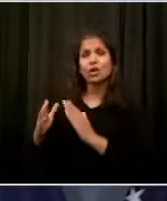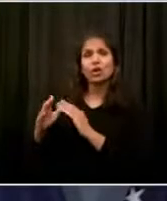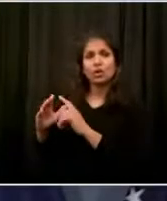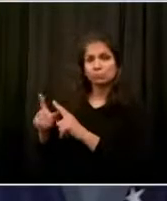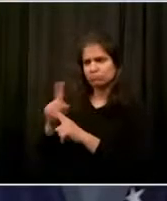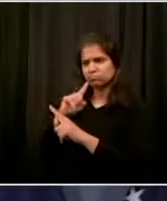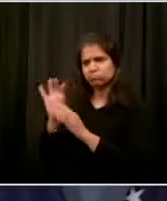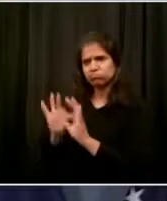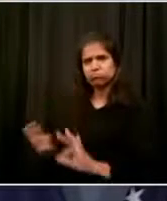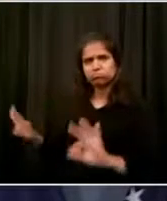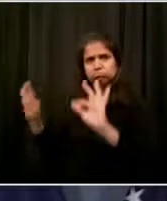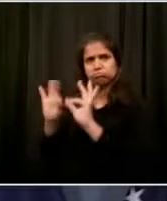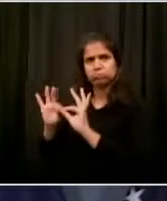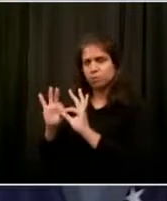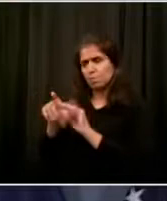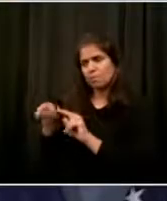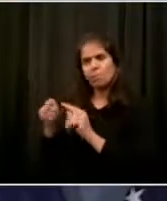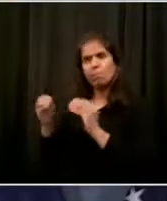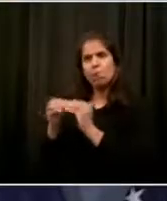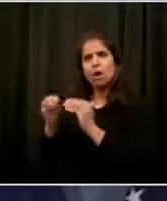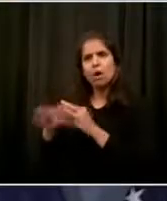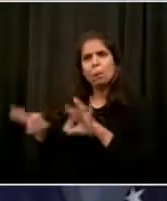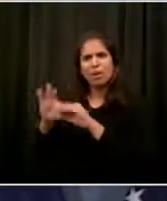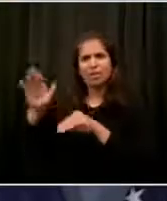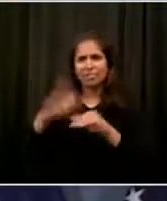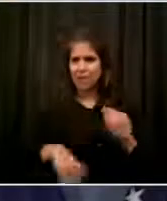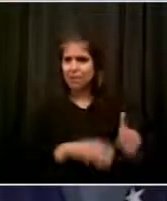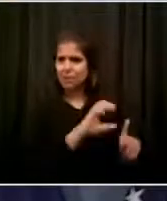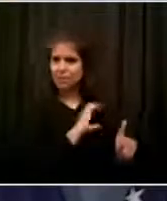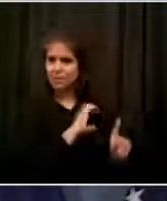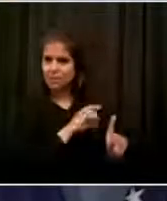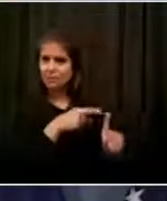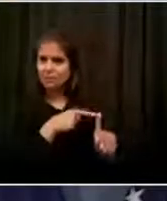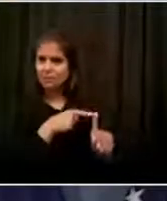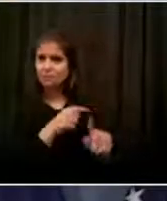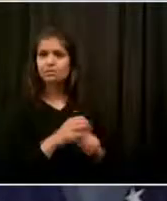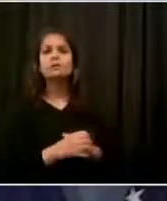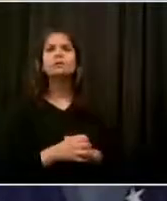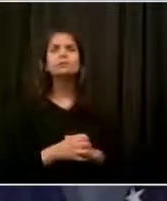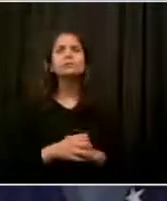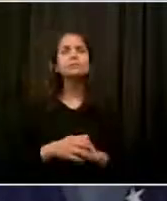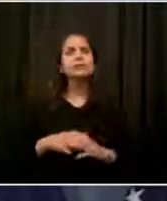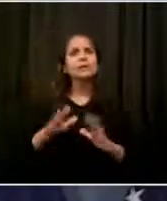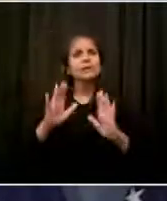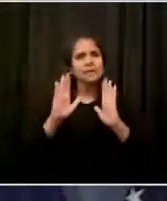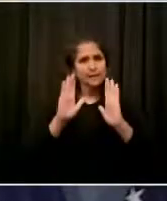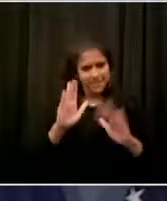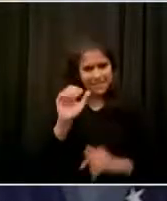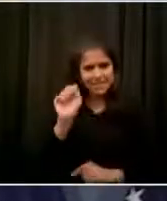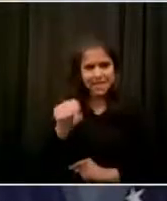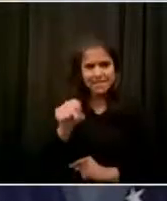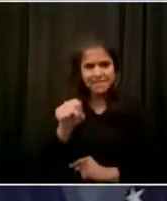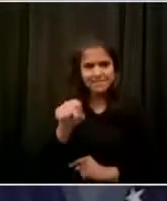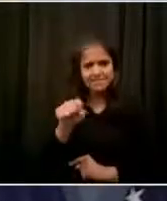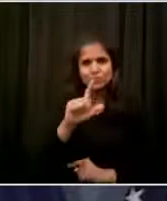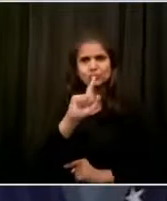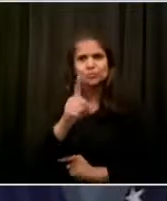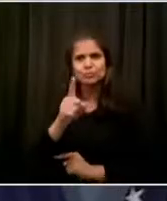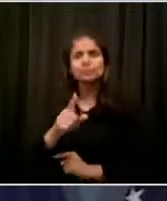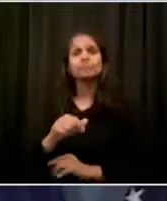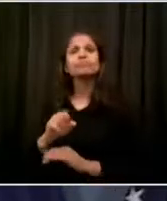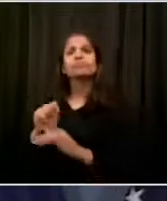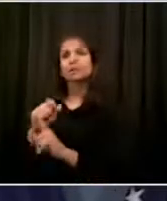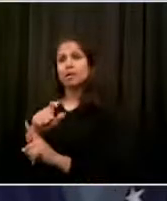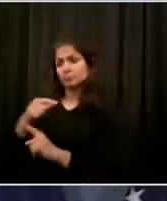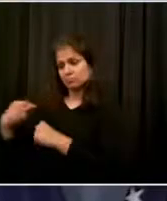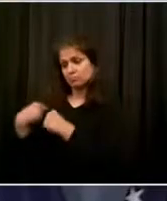Yes. Juliet, we have tried now for over six years to try and deepen the role of